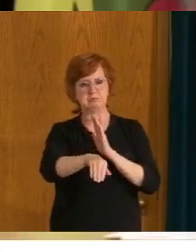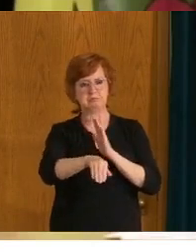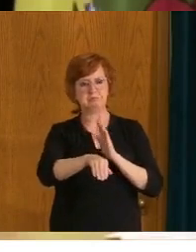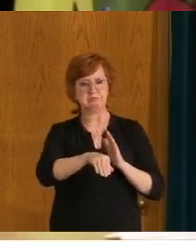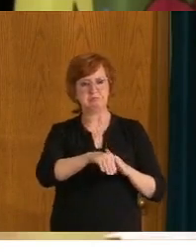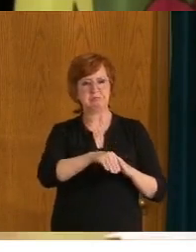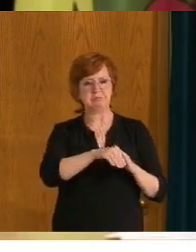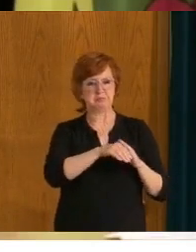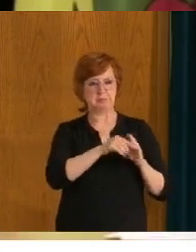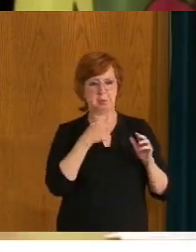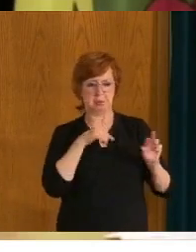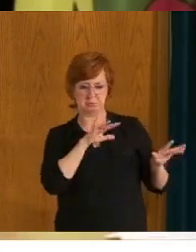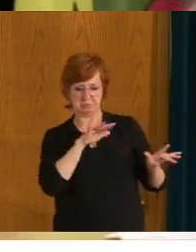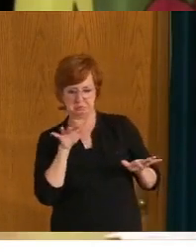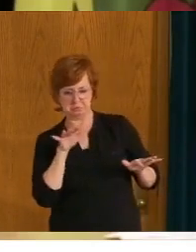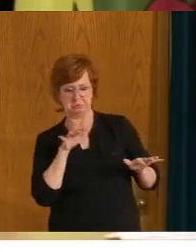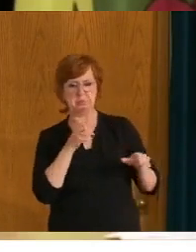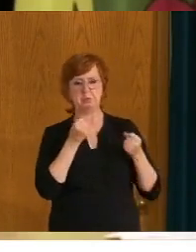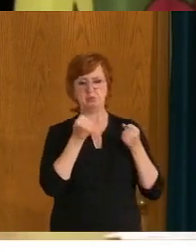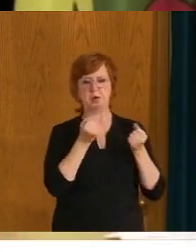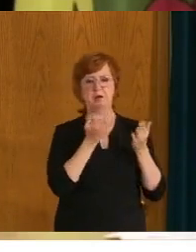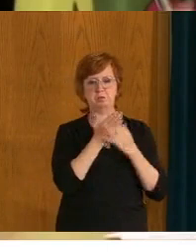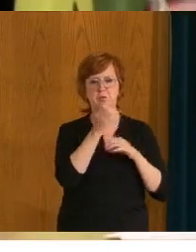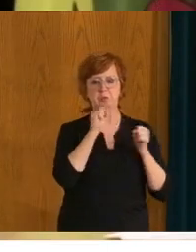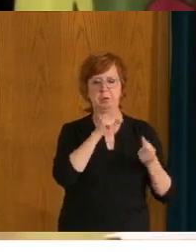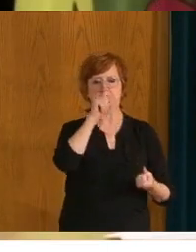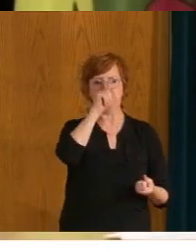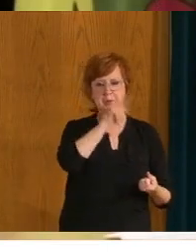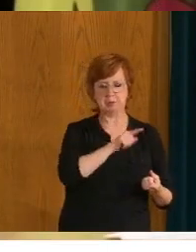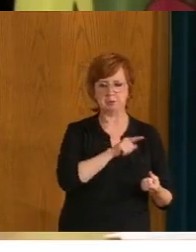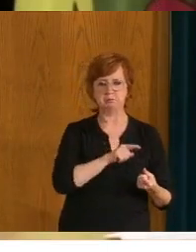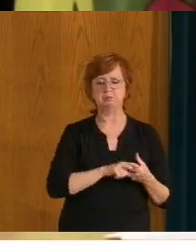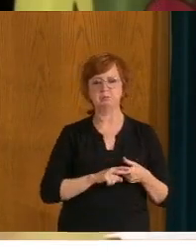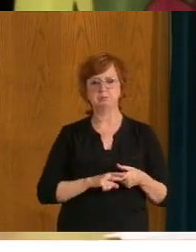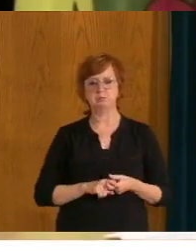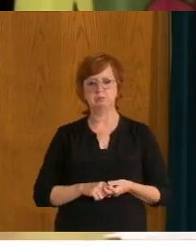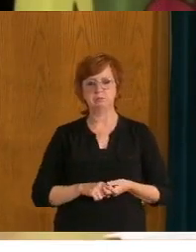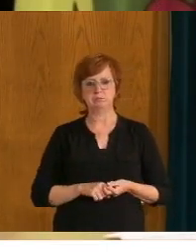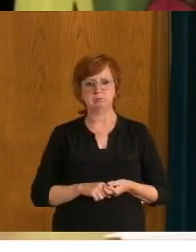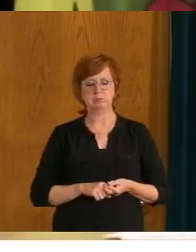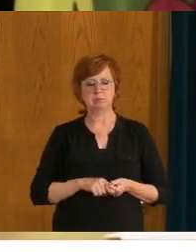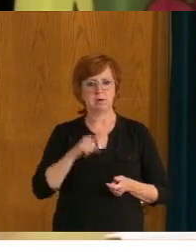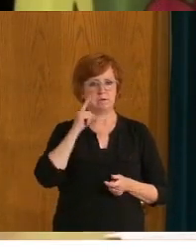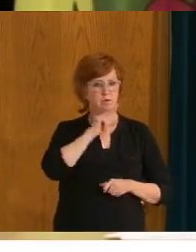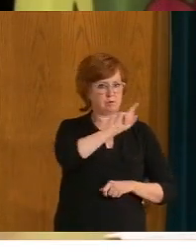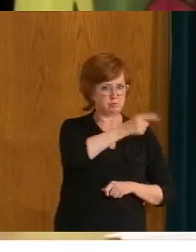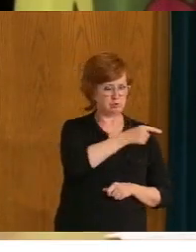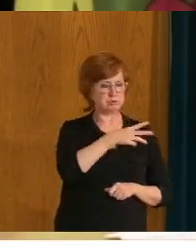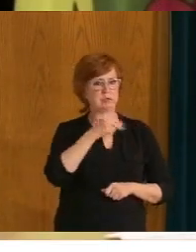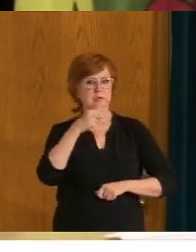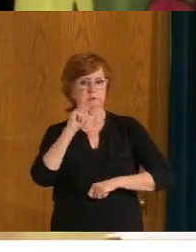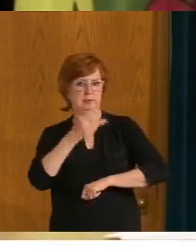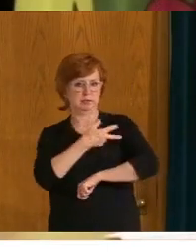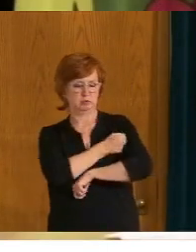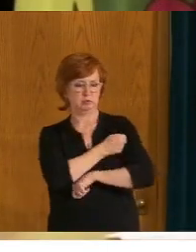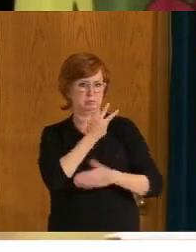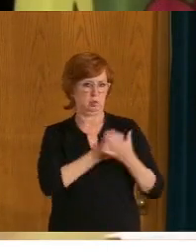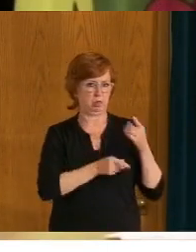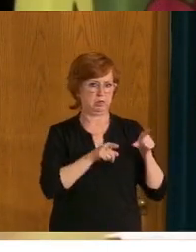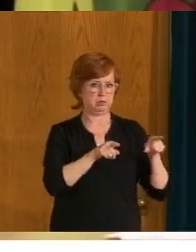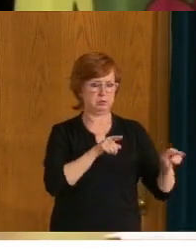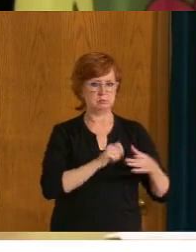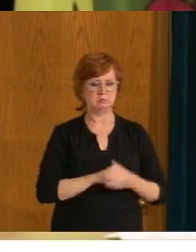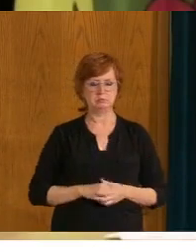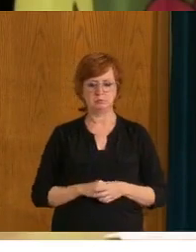continuing to increase our, our first doses, uh, and, and ultimately following those up with second doses, with a relatively, uh, smaller